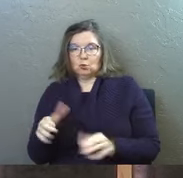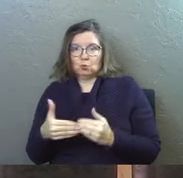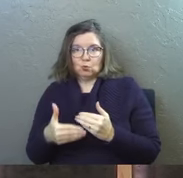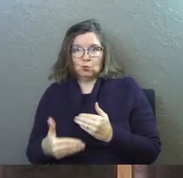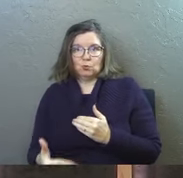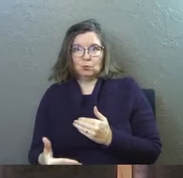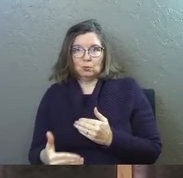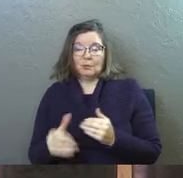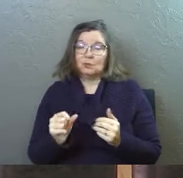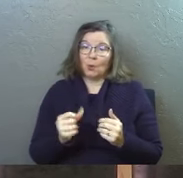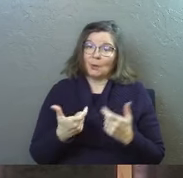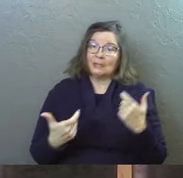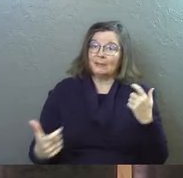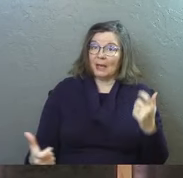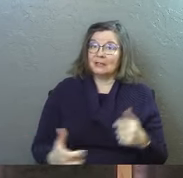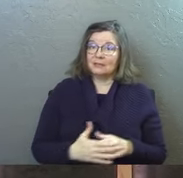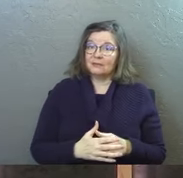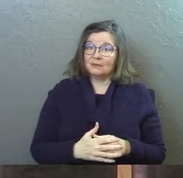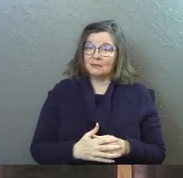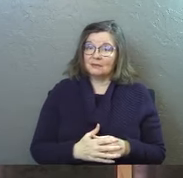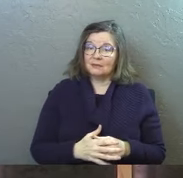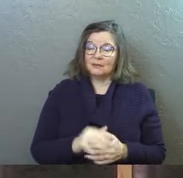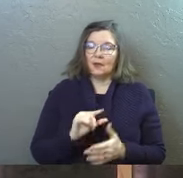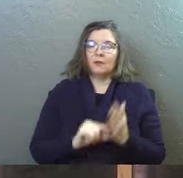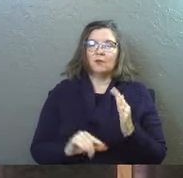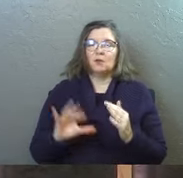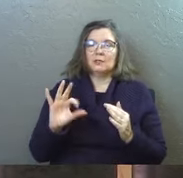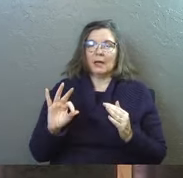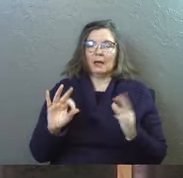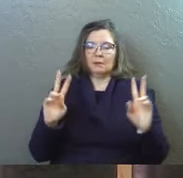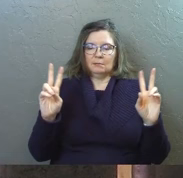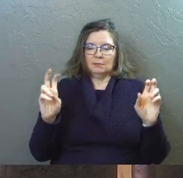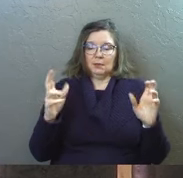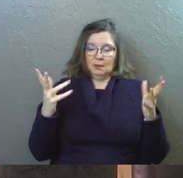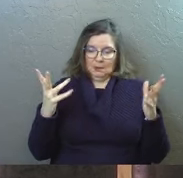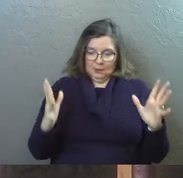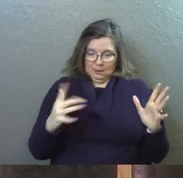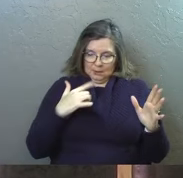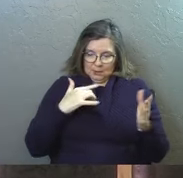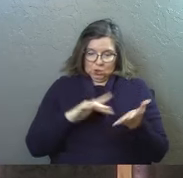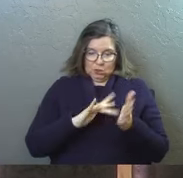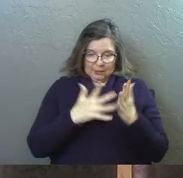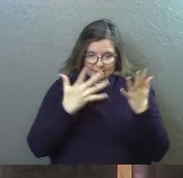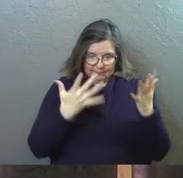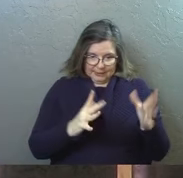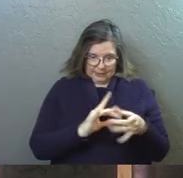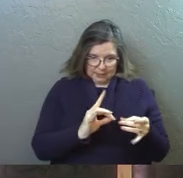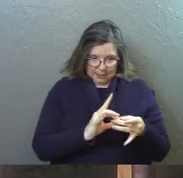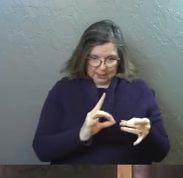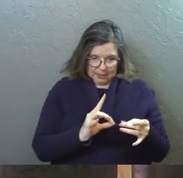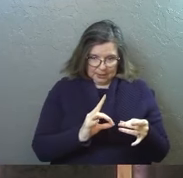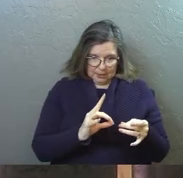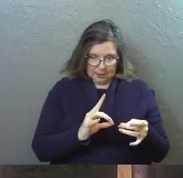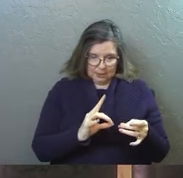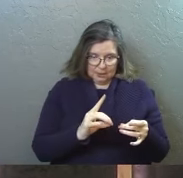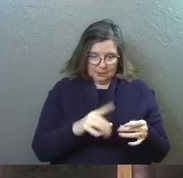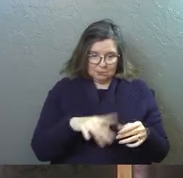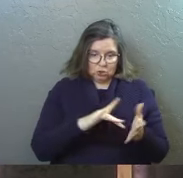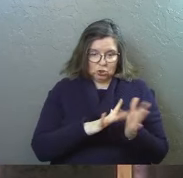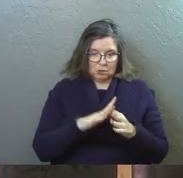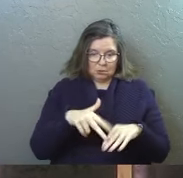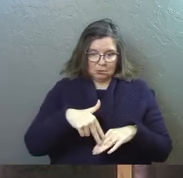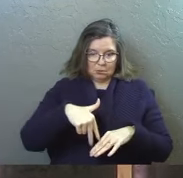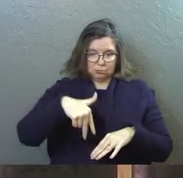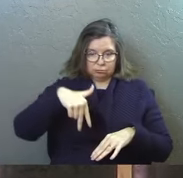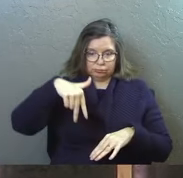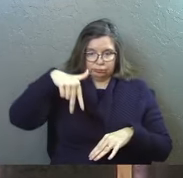do. So it's massive. Verse nine, after saying this, Jesus was taken up into a cloud while they were watching. Jesus